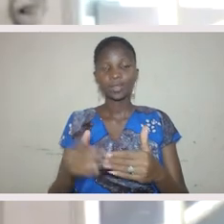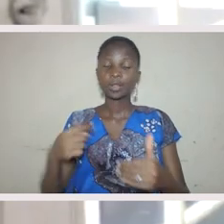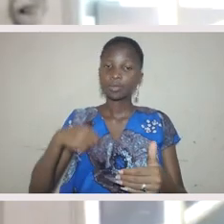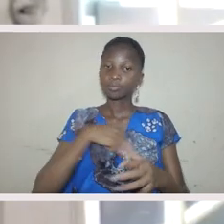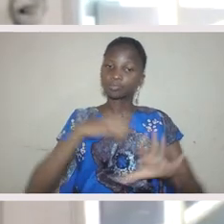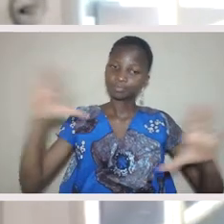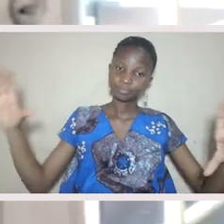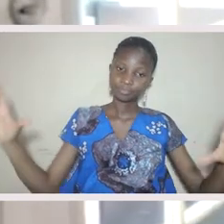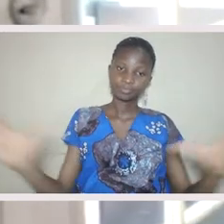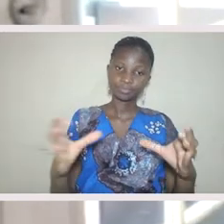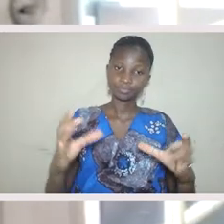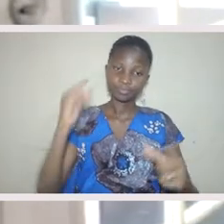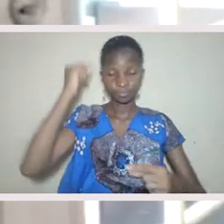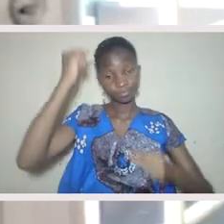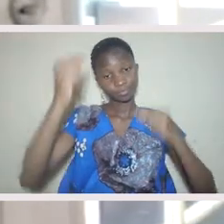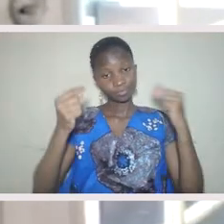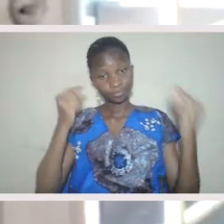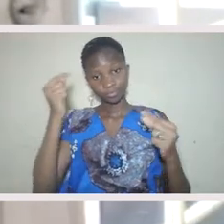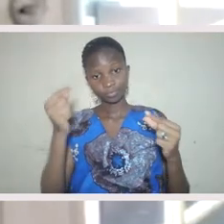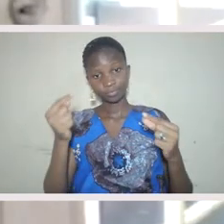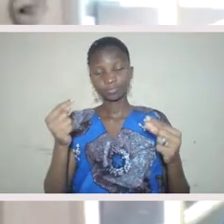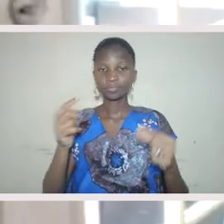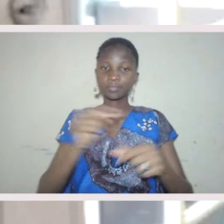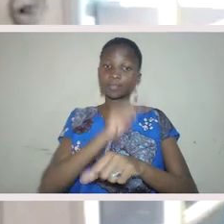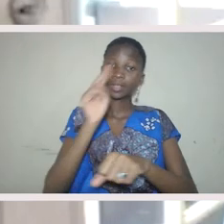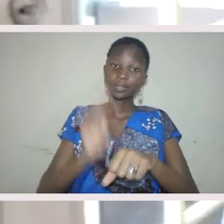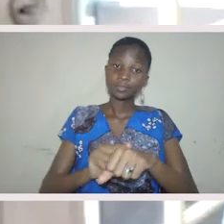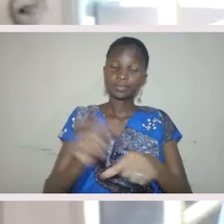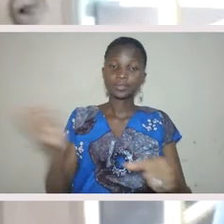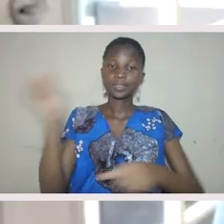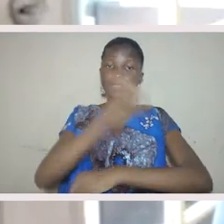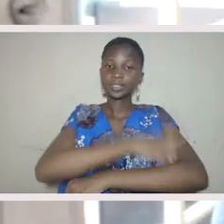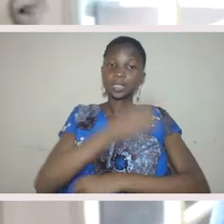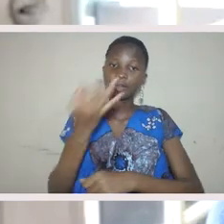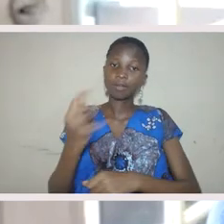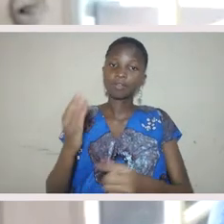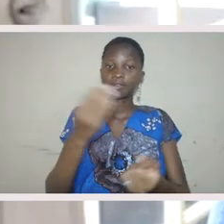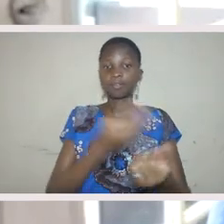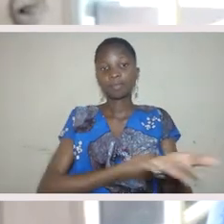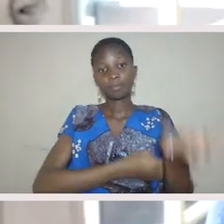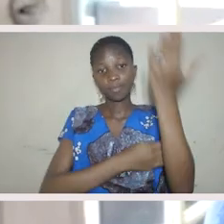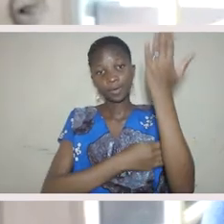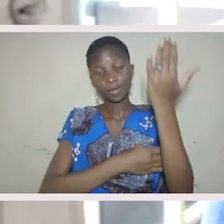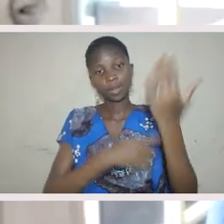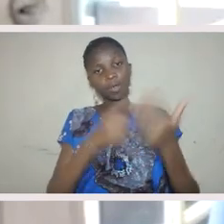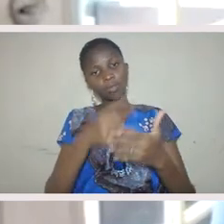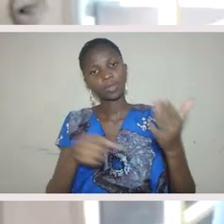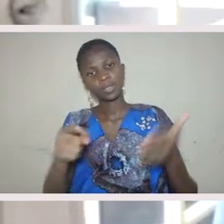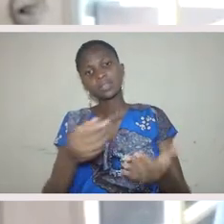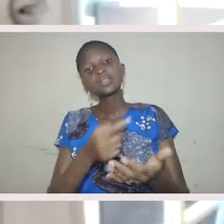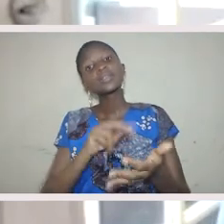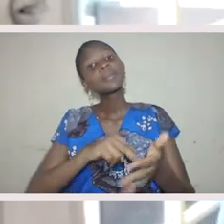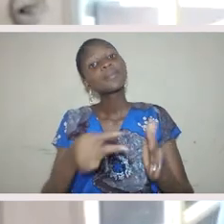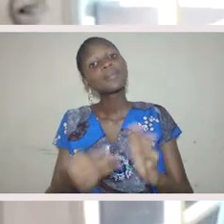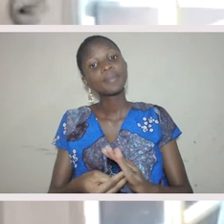to really marinate on the National Day of Morning and what that means within